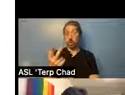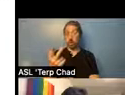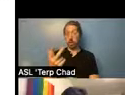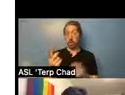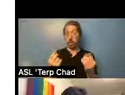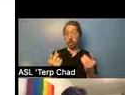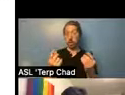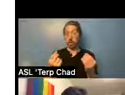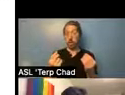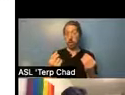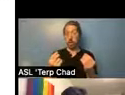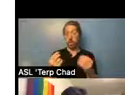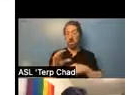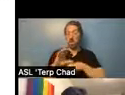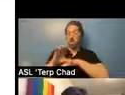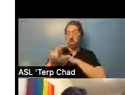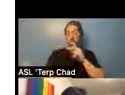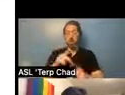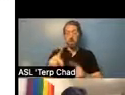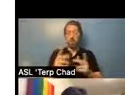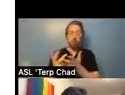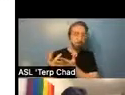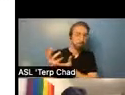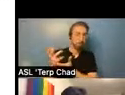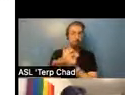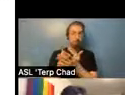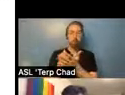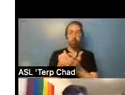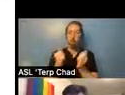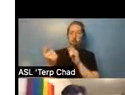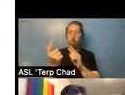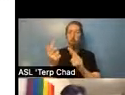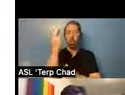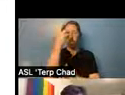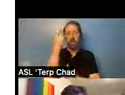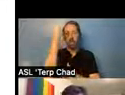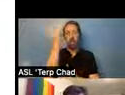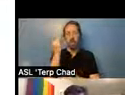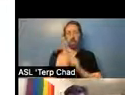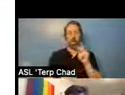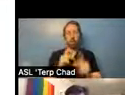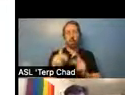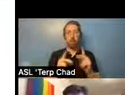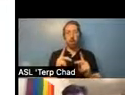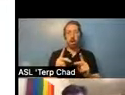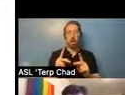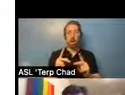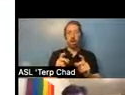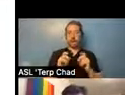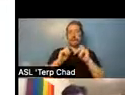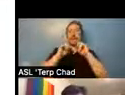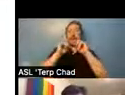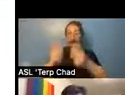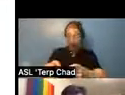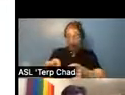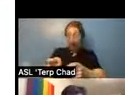aggregate all the reasons why people are given the rights to housing, given housing or, or rejected from housing. So that way people